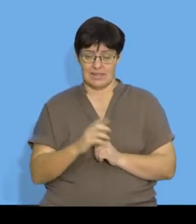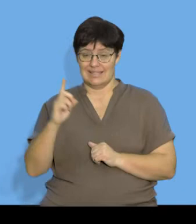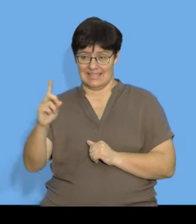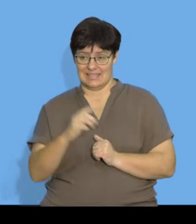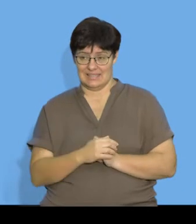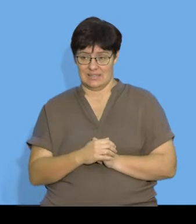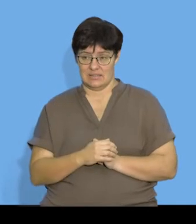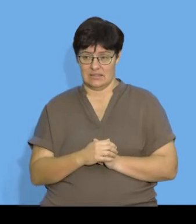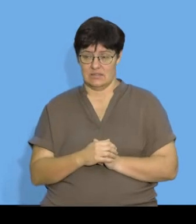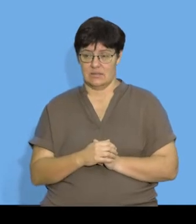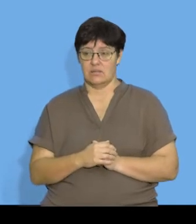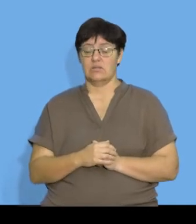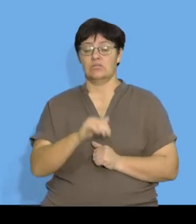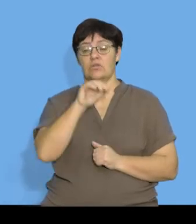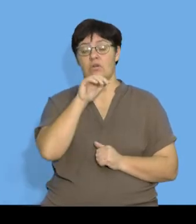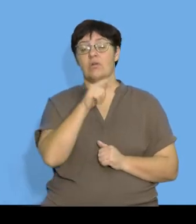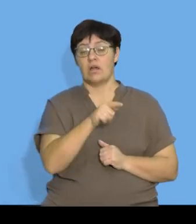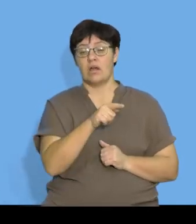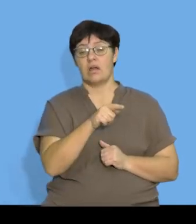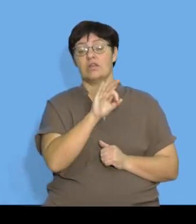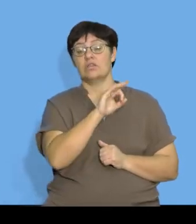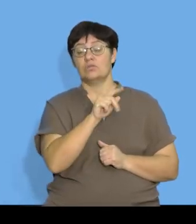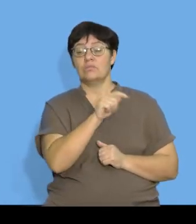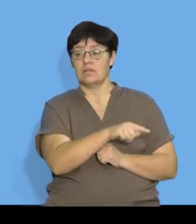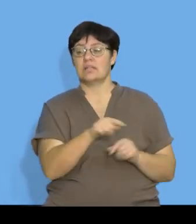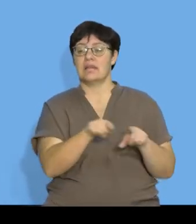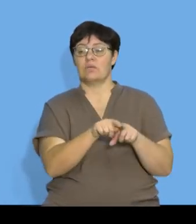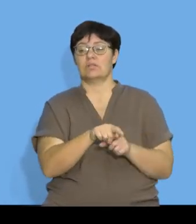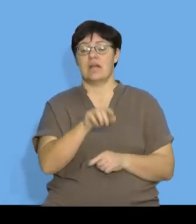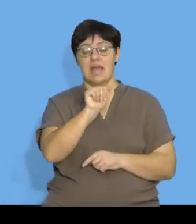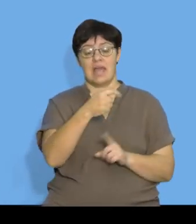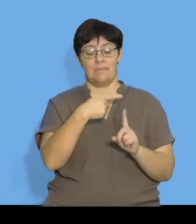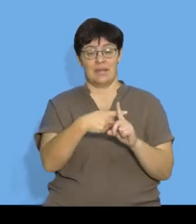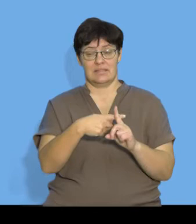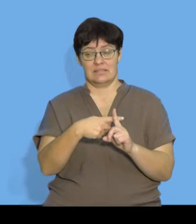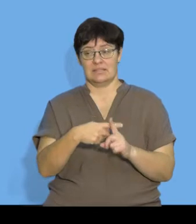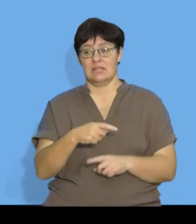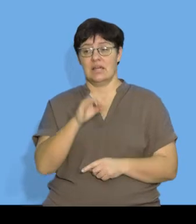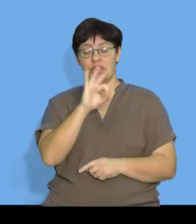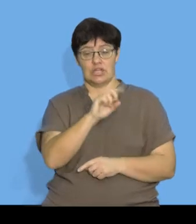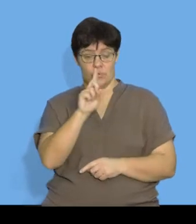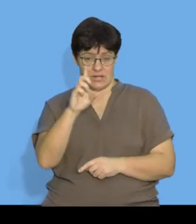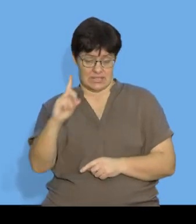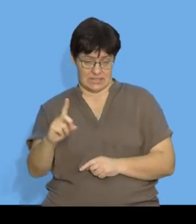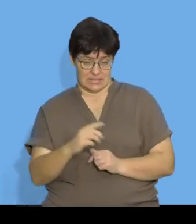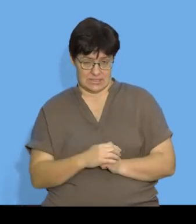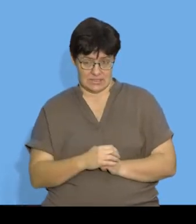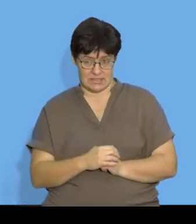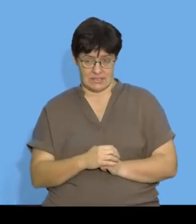1 D. So term 32 will be equal to A plus 31 D.